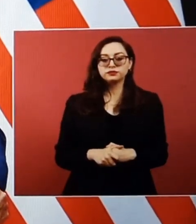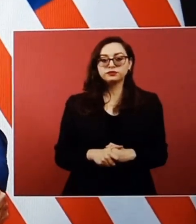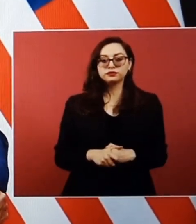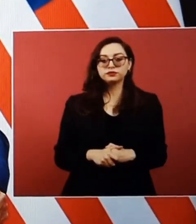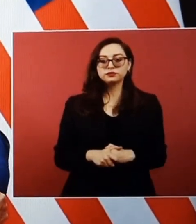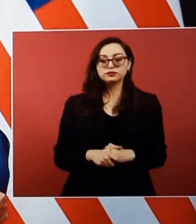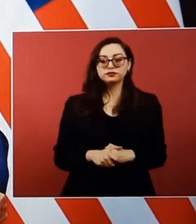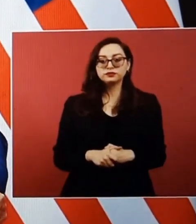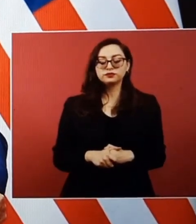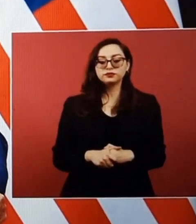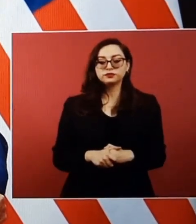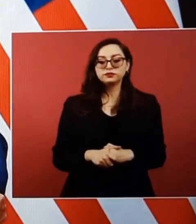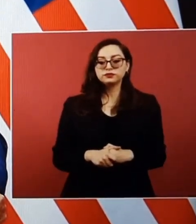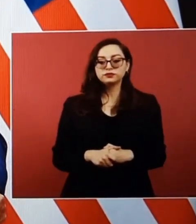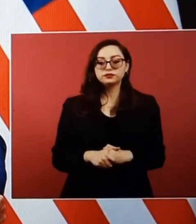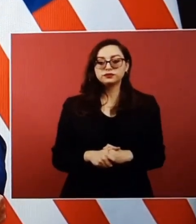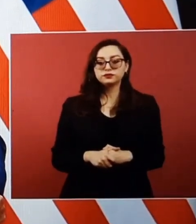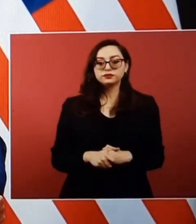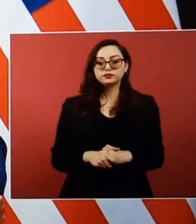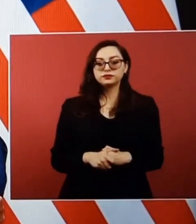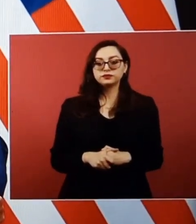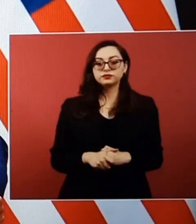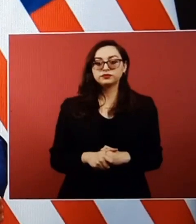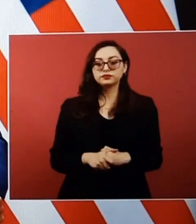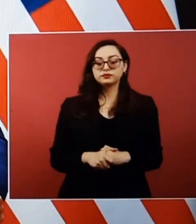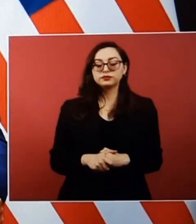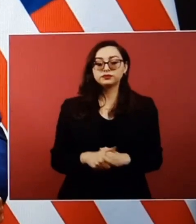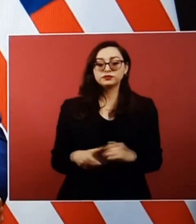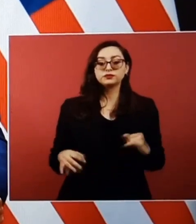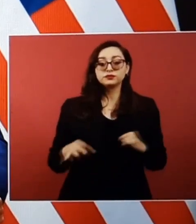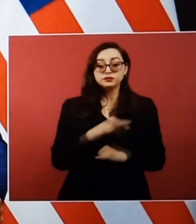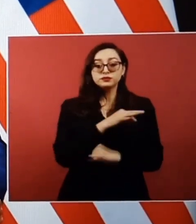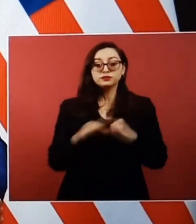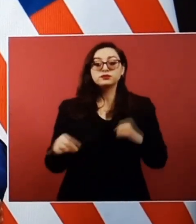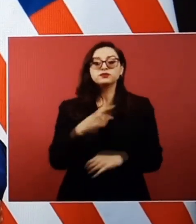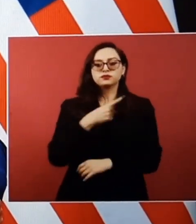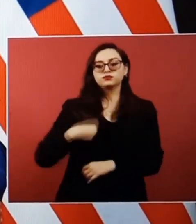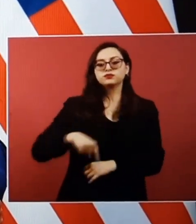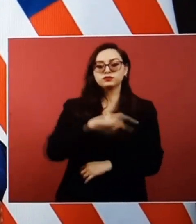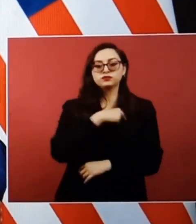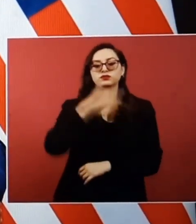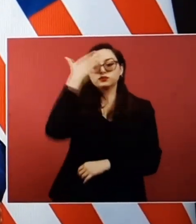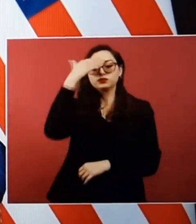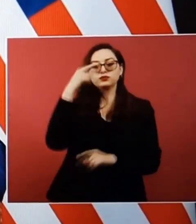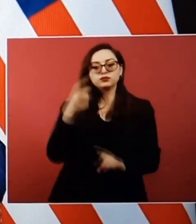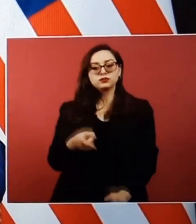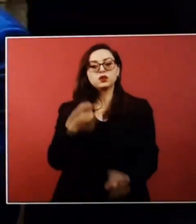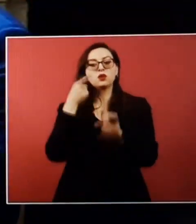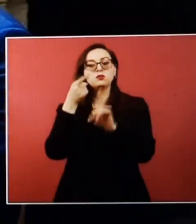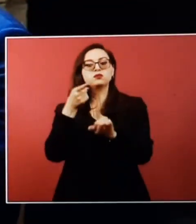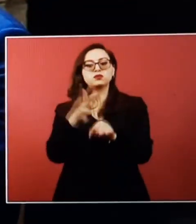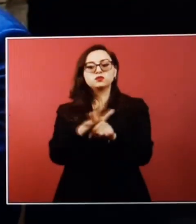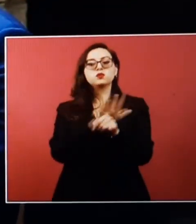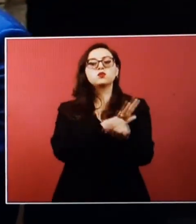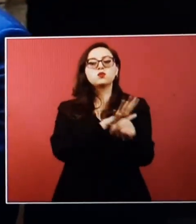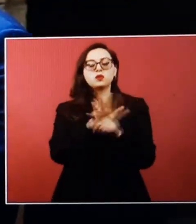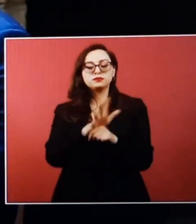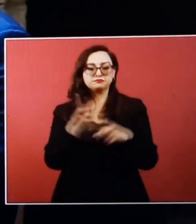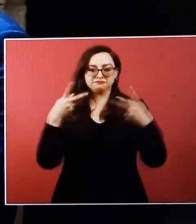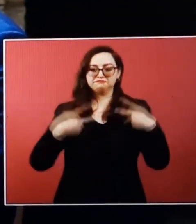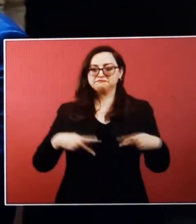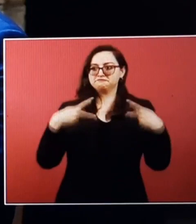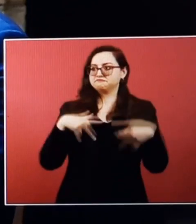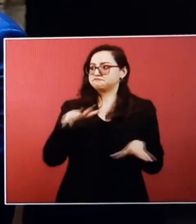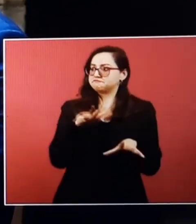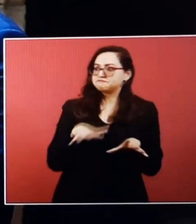and our greatest strength are our people, the strength of our people. And the key to our competitive edge in the world is